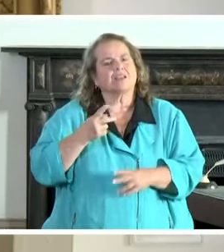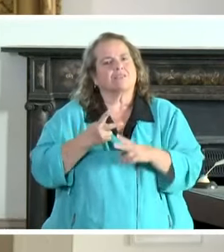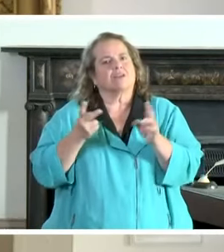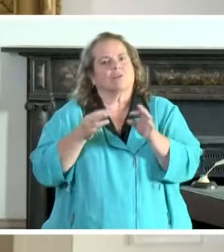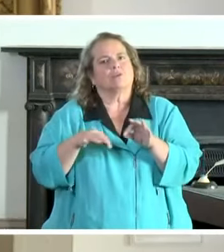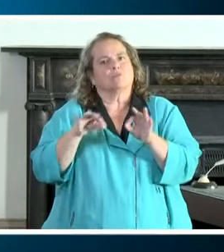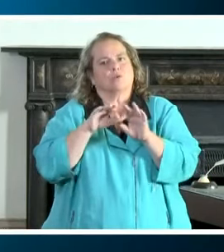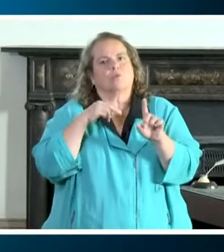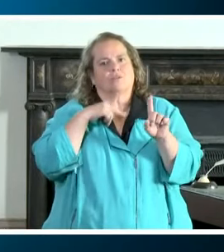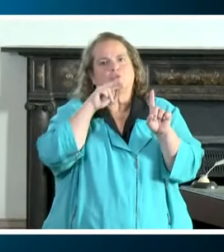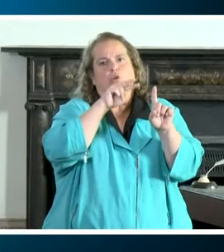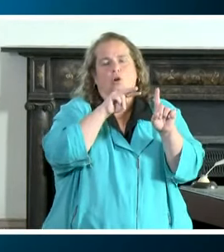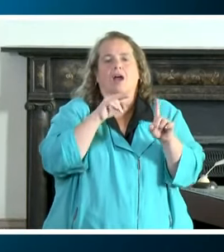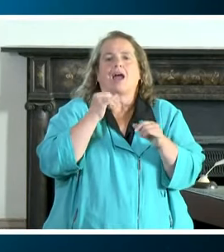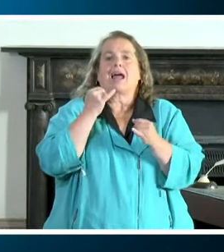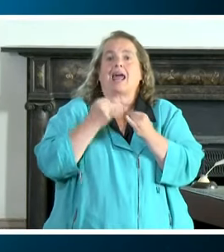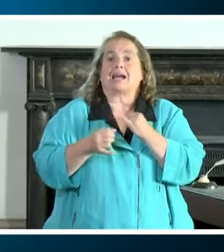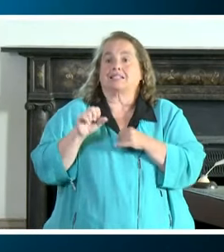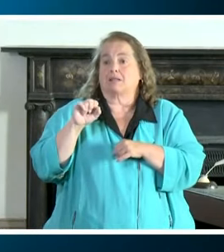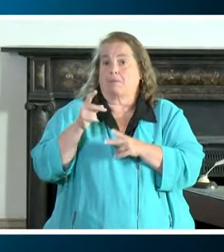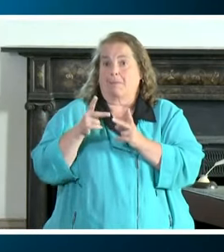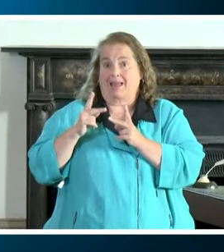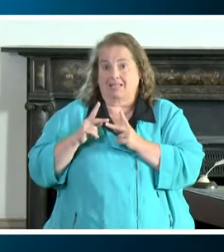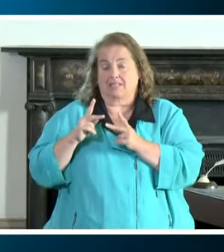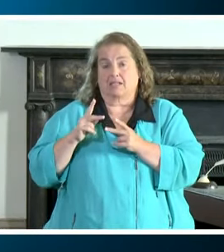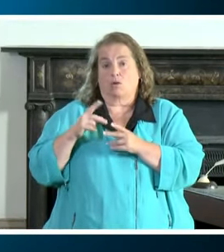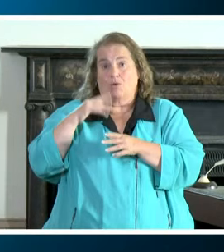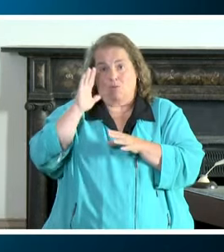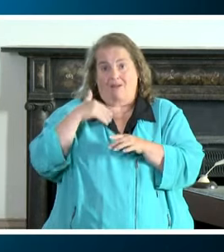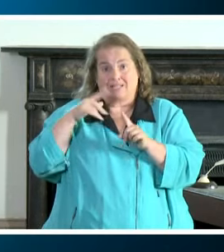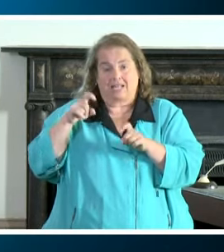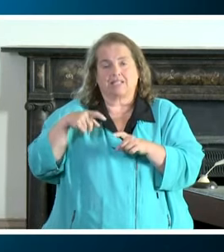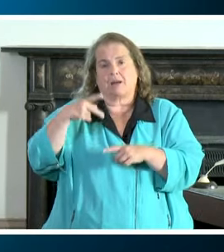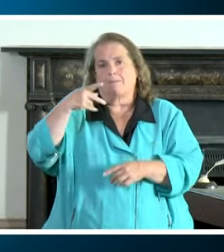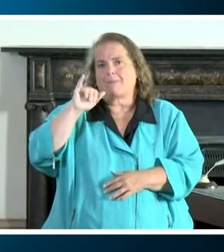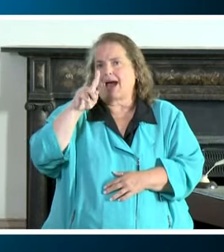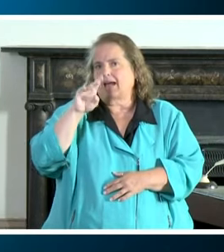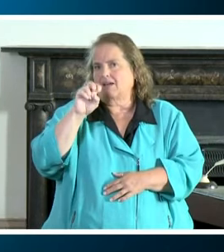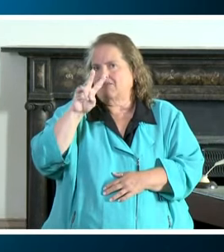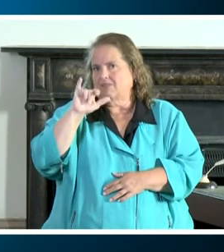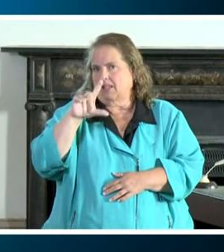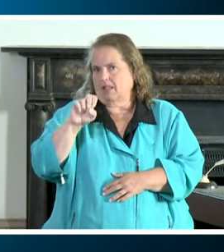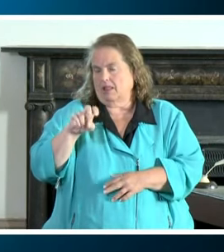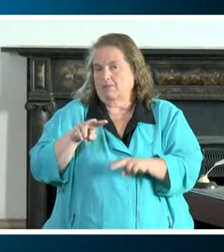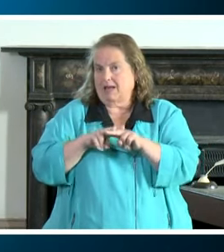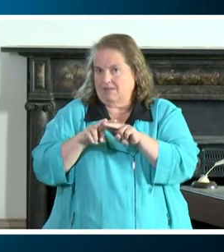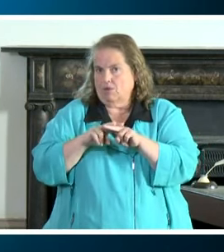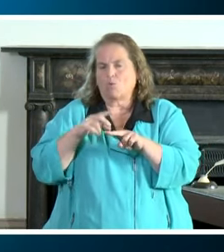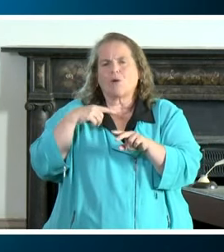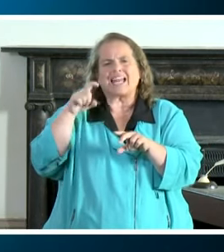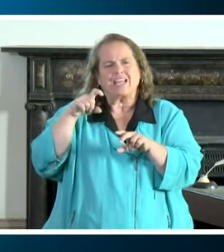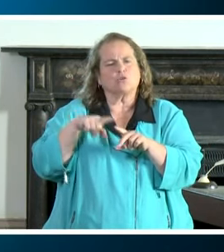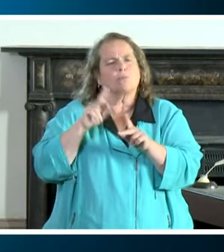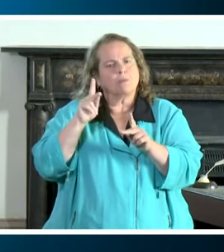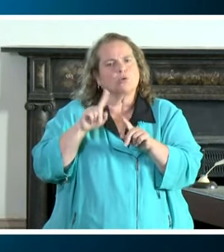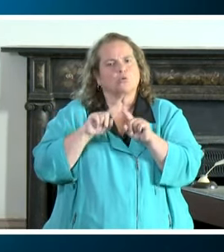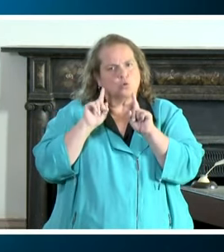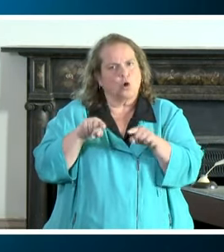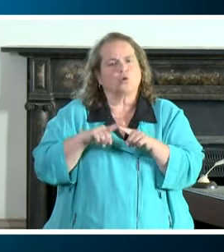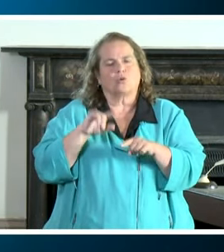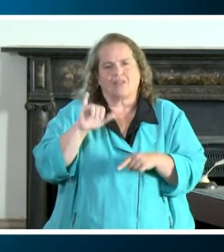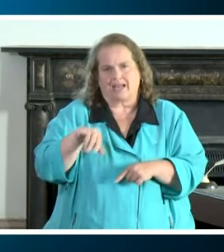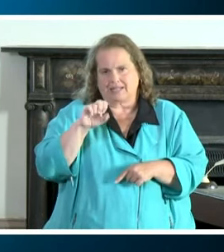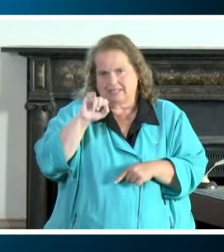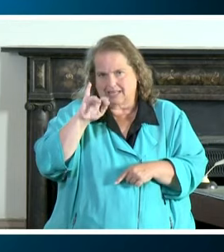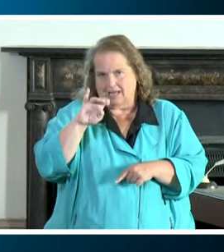our last site for next week is going to be in pikeville we need to make sure we get people to these sites so we're going to talk for instance